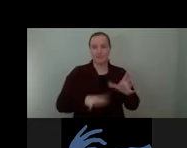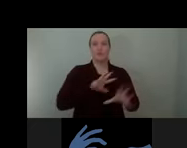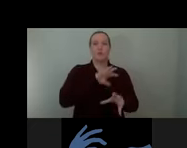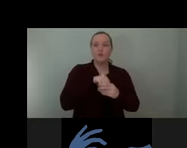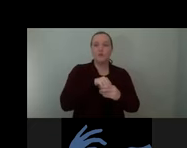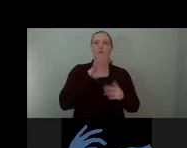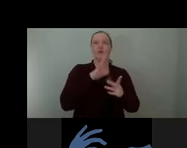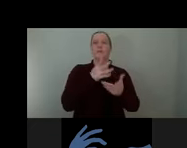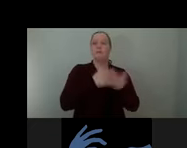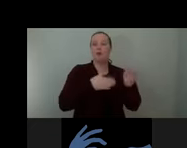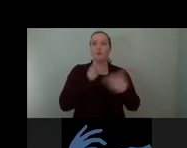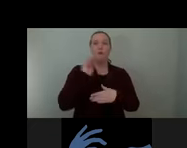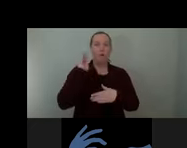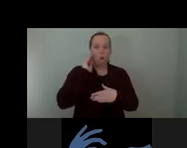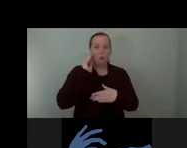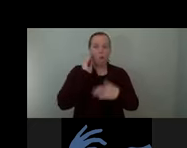and memory.